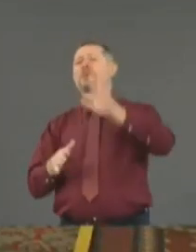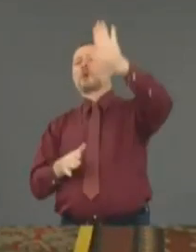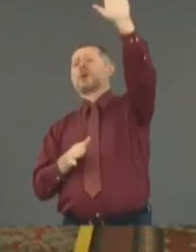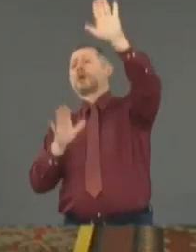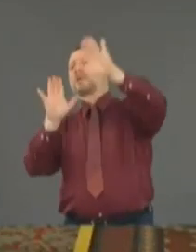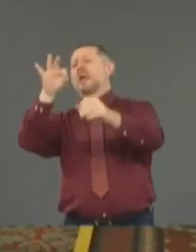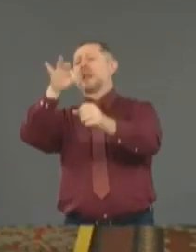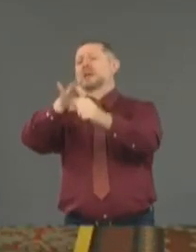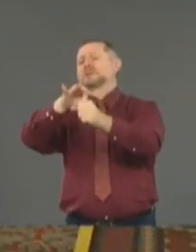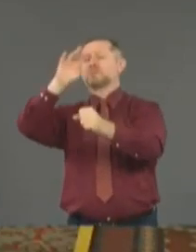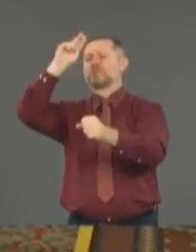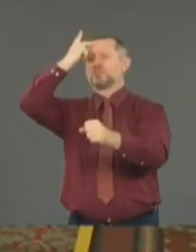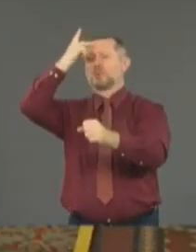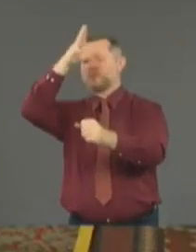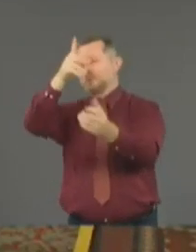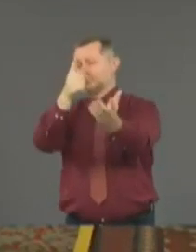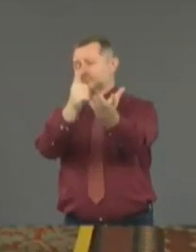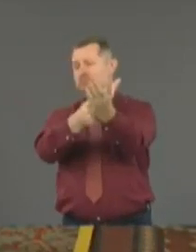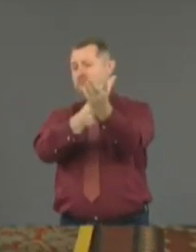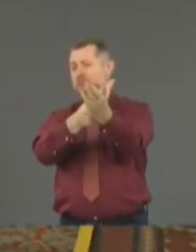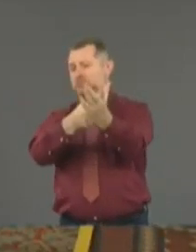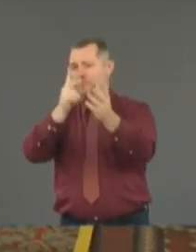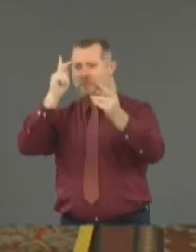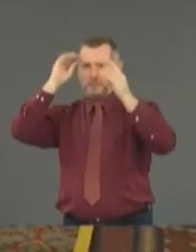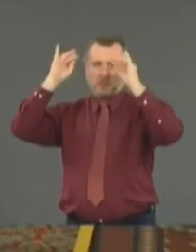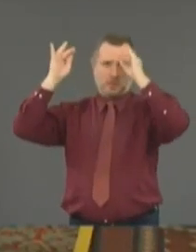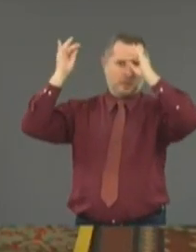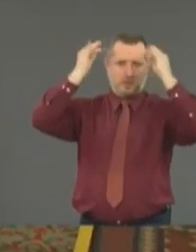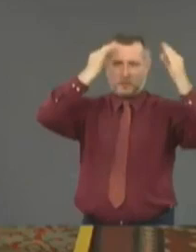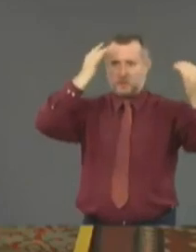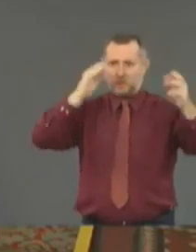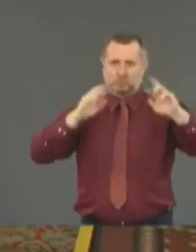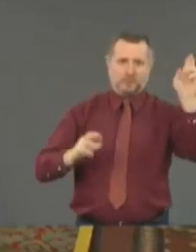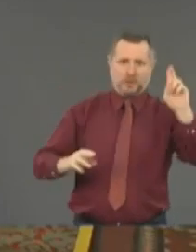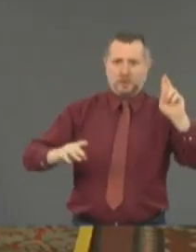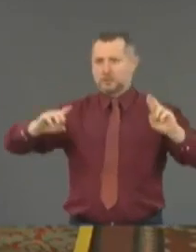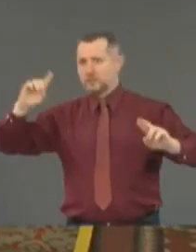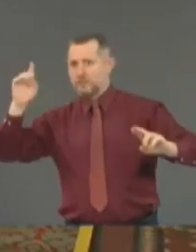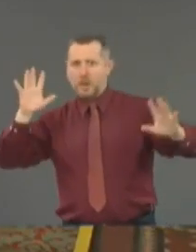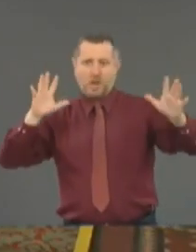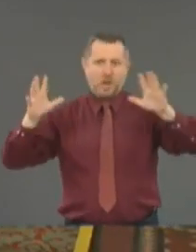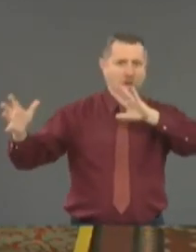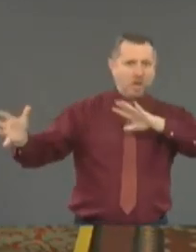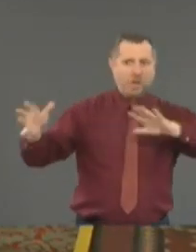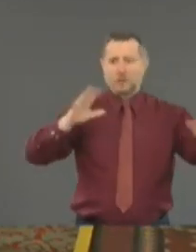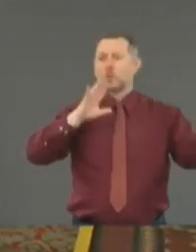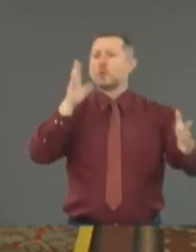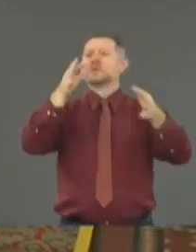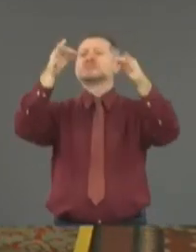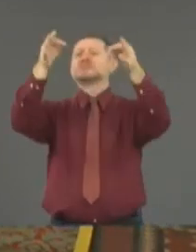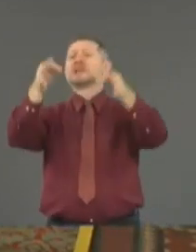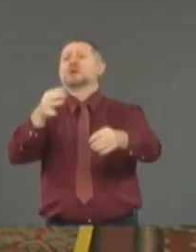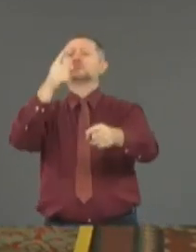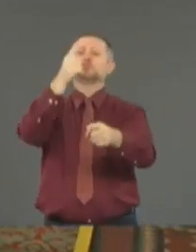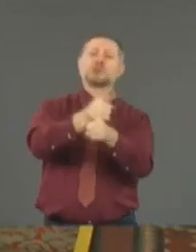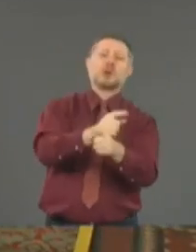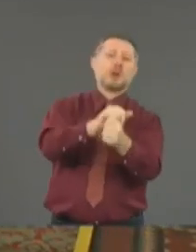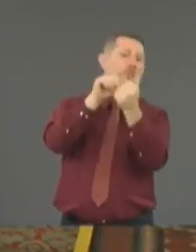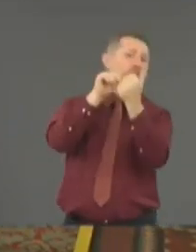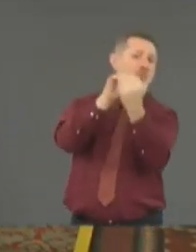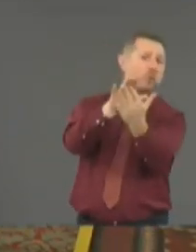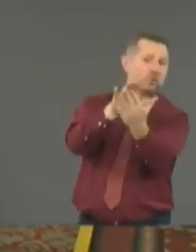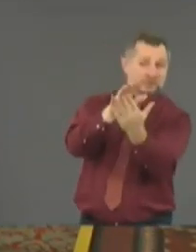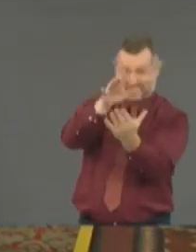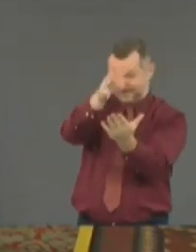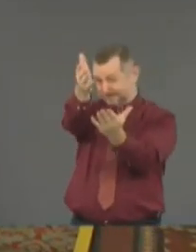dialogue, fear political consequences from both sides, no matter what the position is, because if you are of an